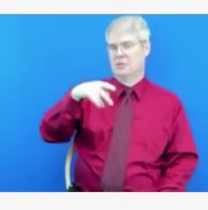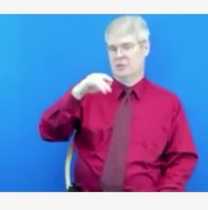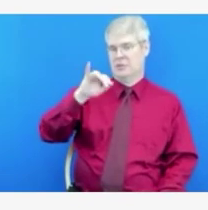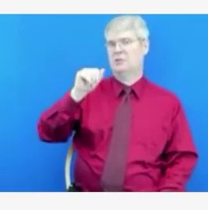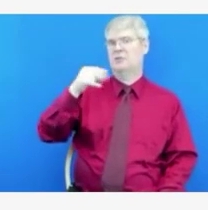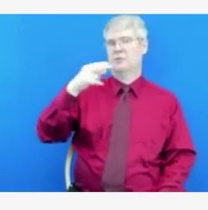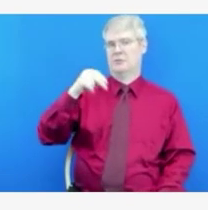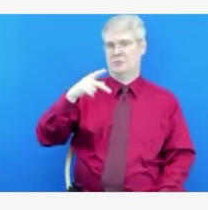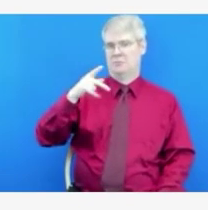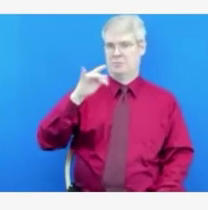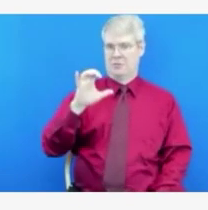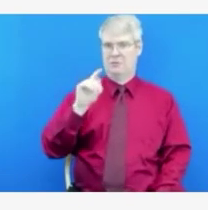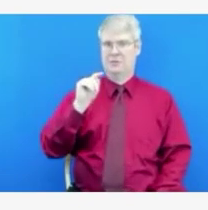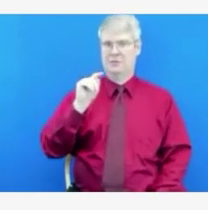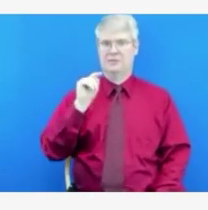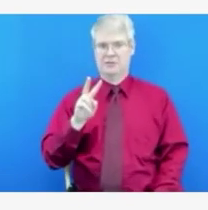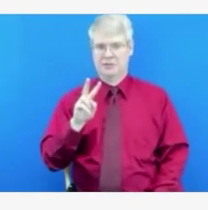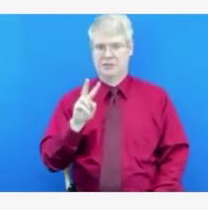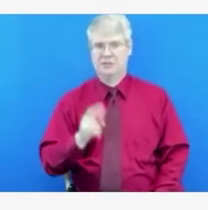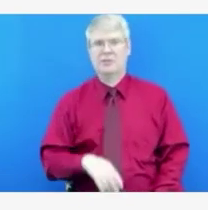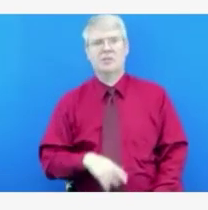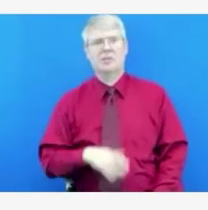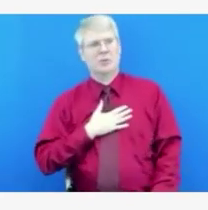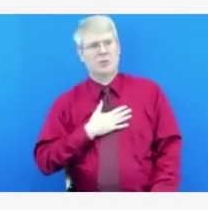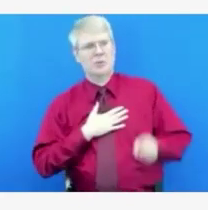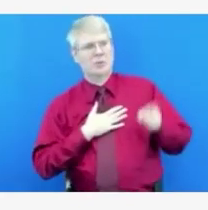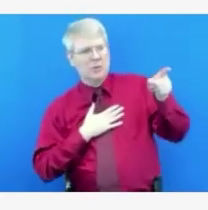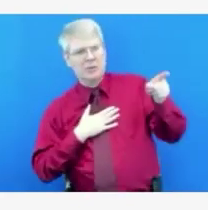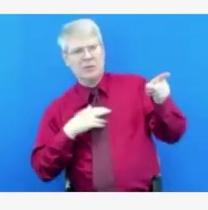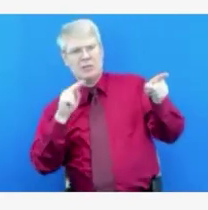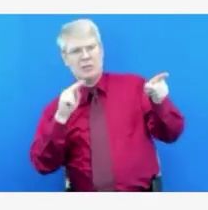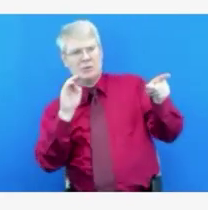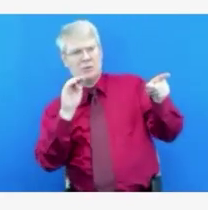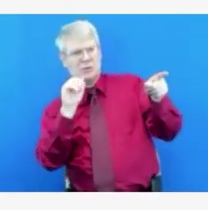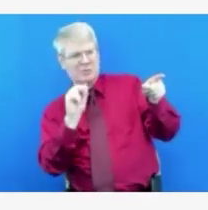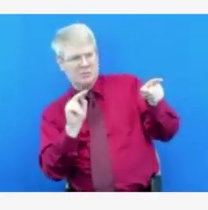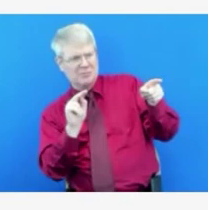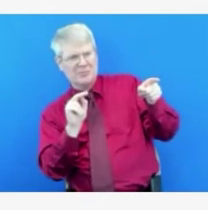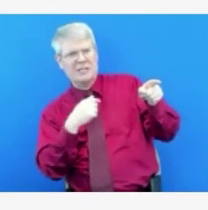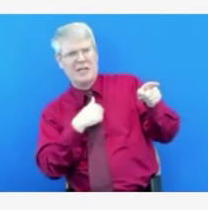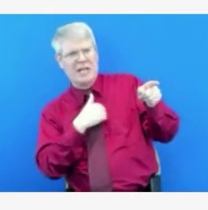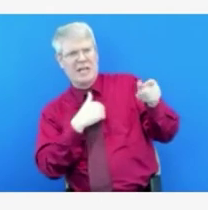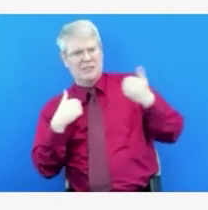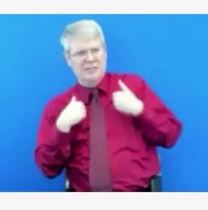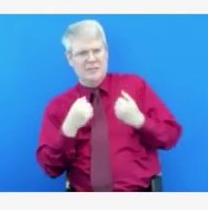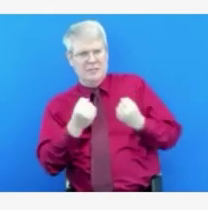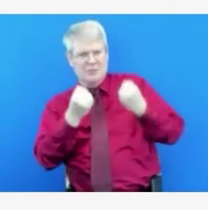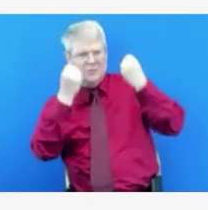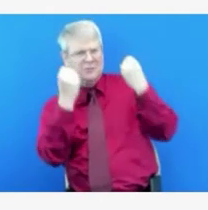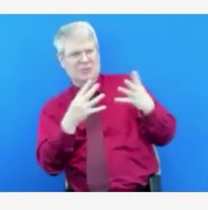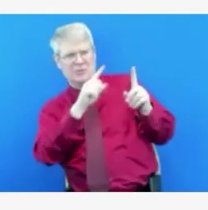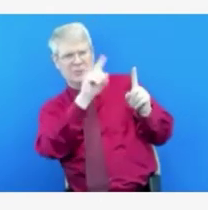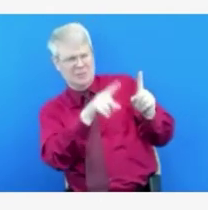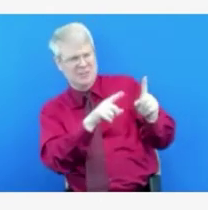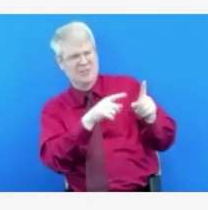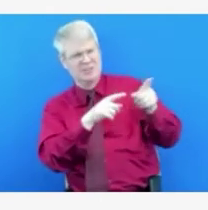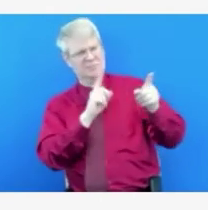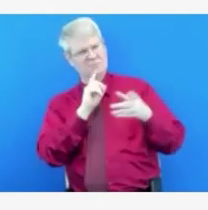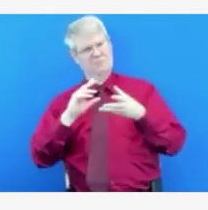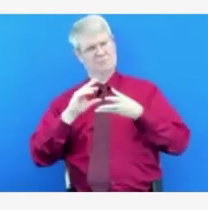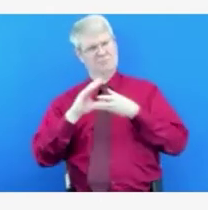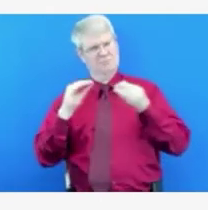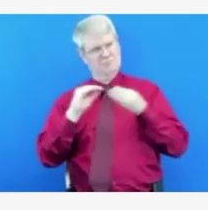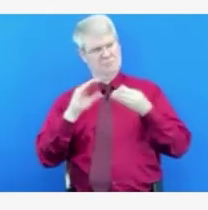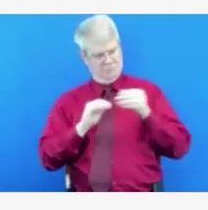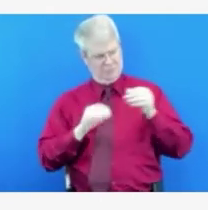Nemerson, that we're entering an endemic phase of this. Looking forward, I realize